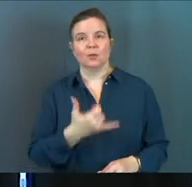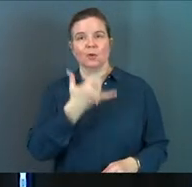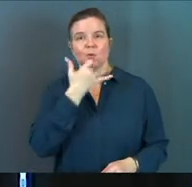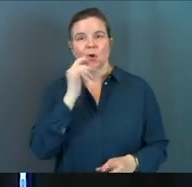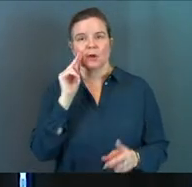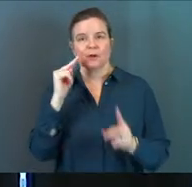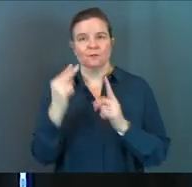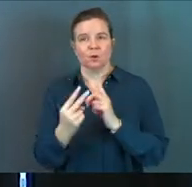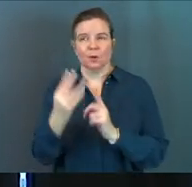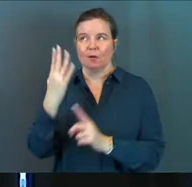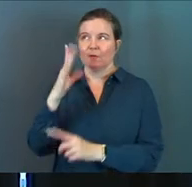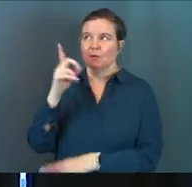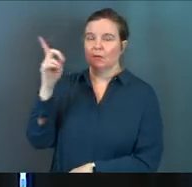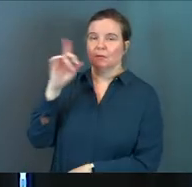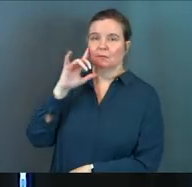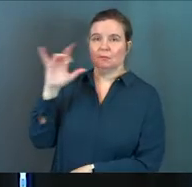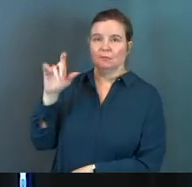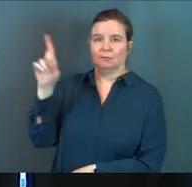wrong view of God.